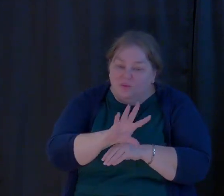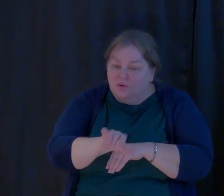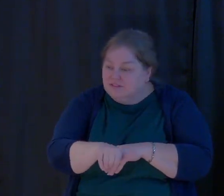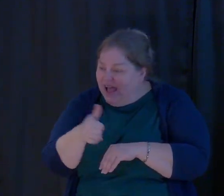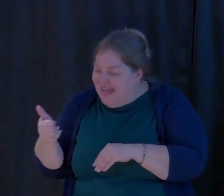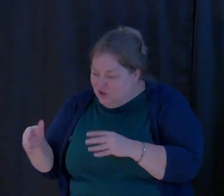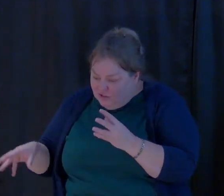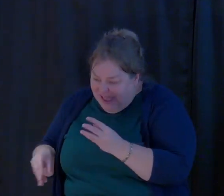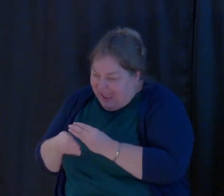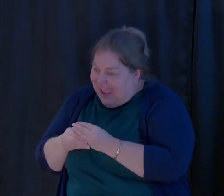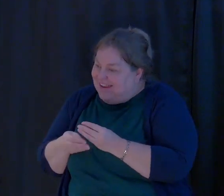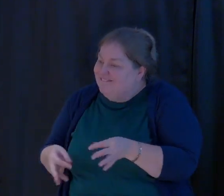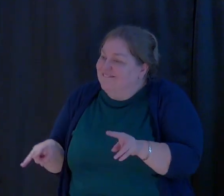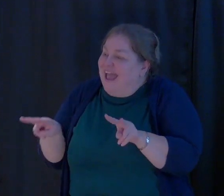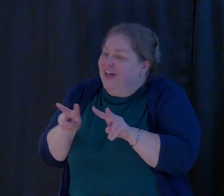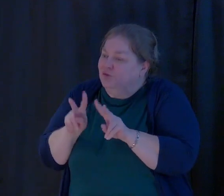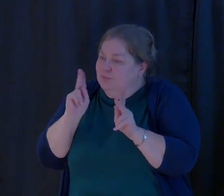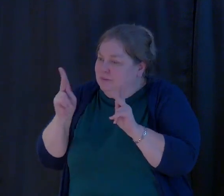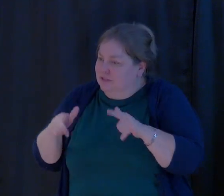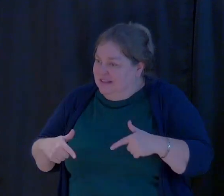family and in our community.